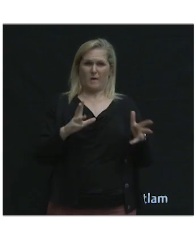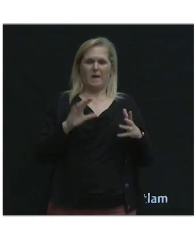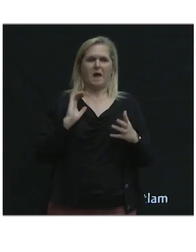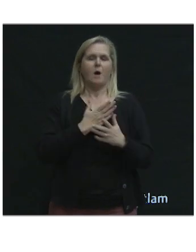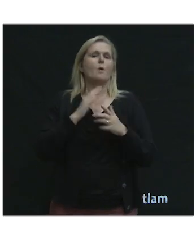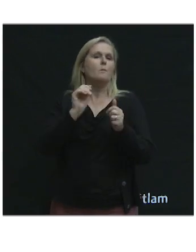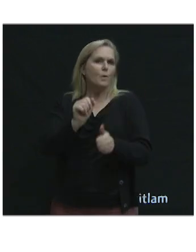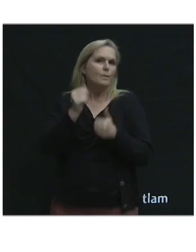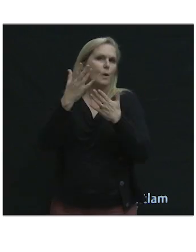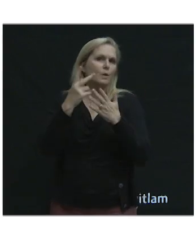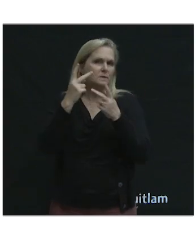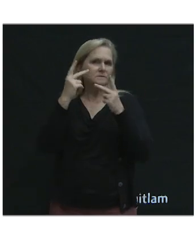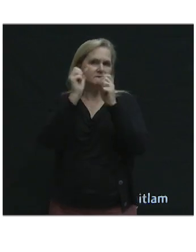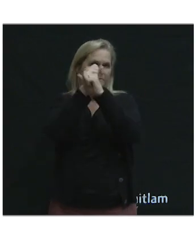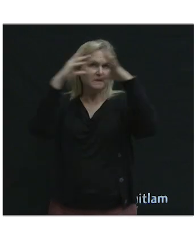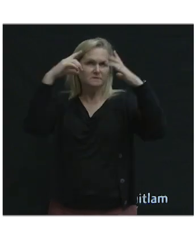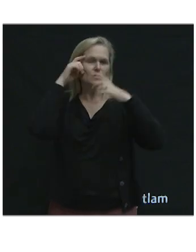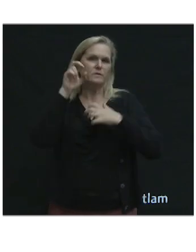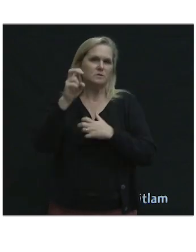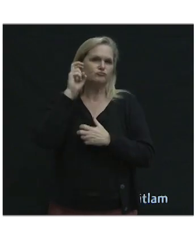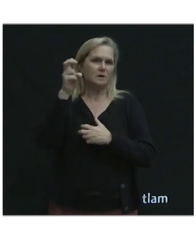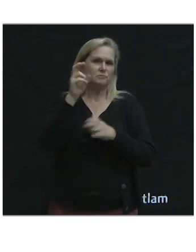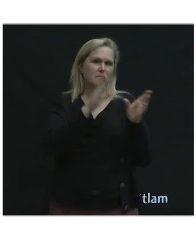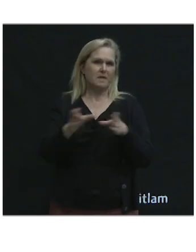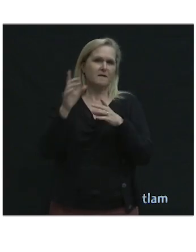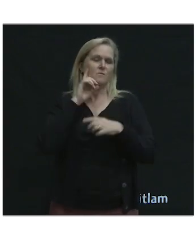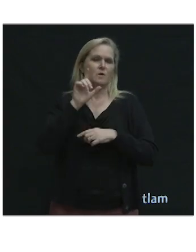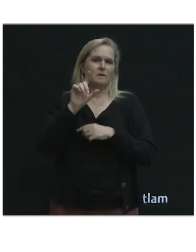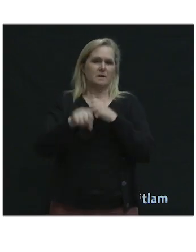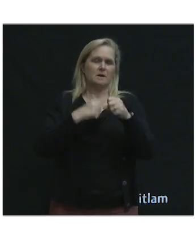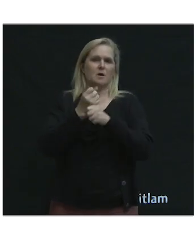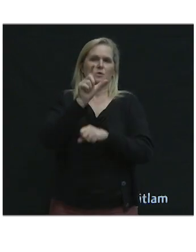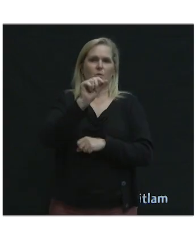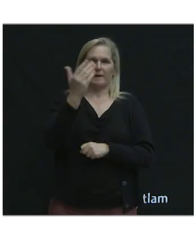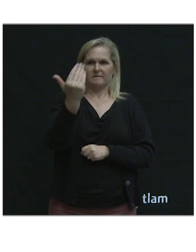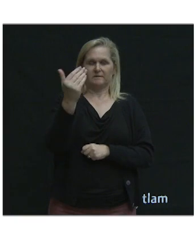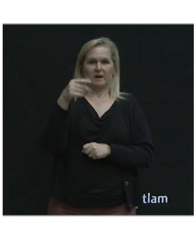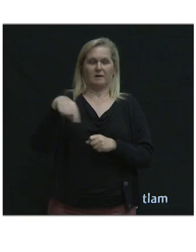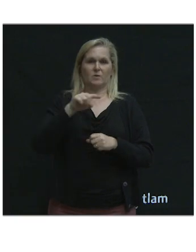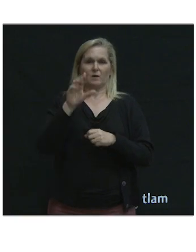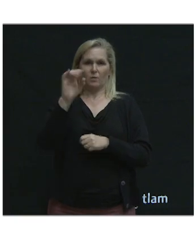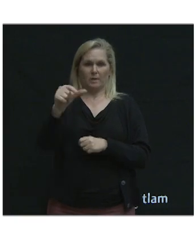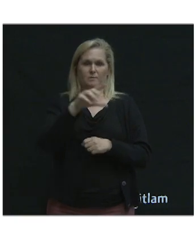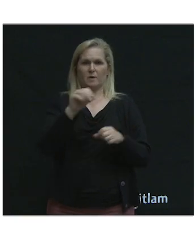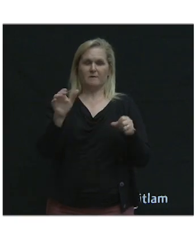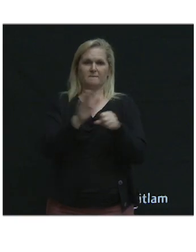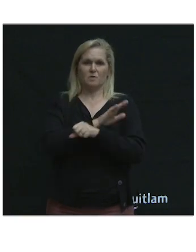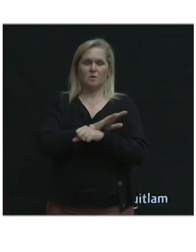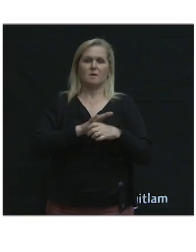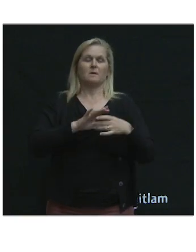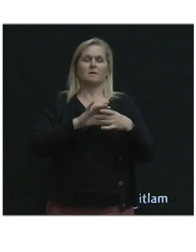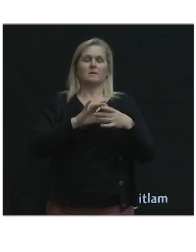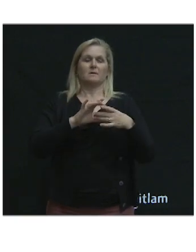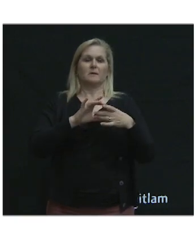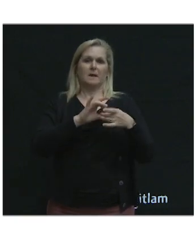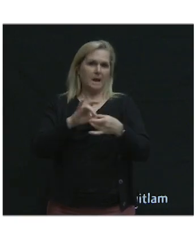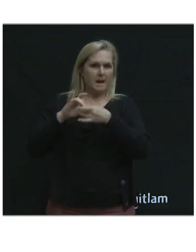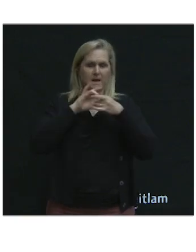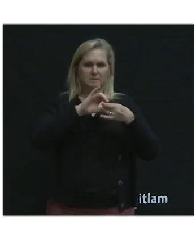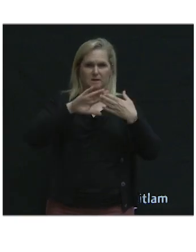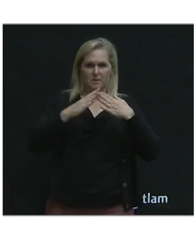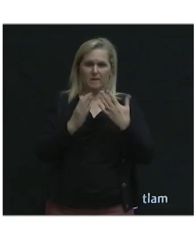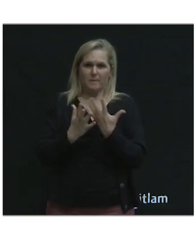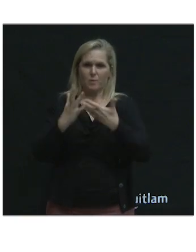vision for this transportation plan is that in 2050, Coquitlam is a complete and connected community that